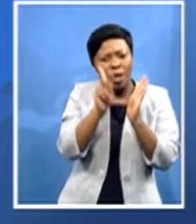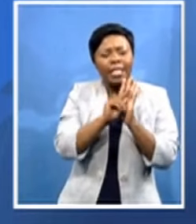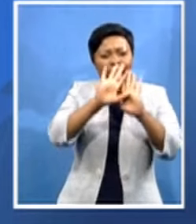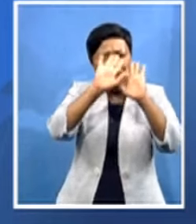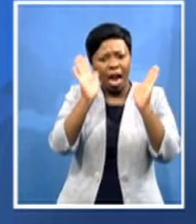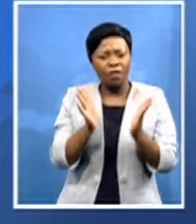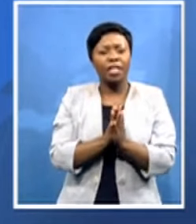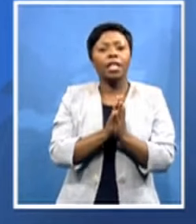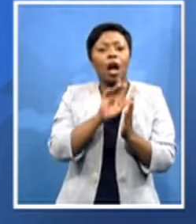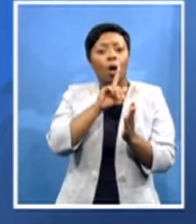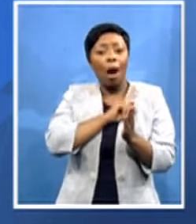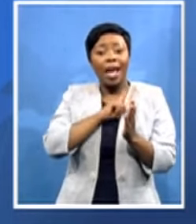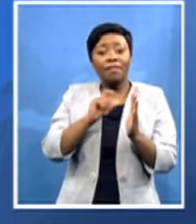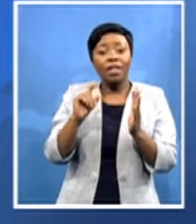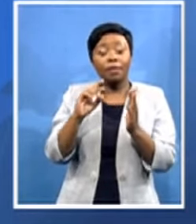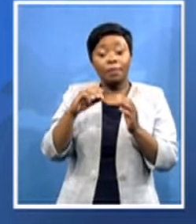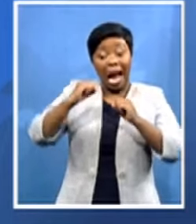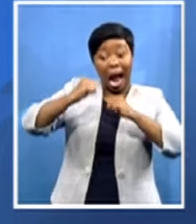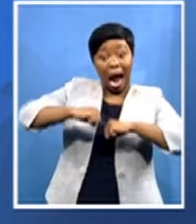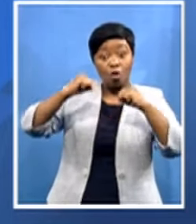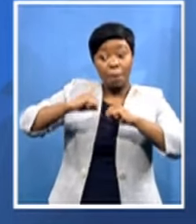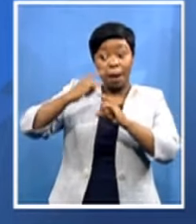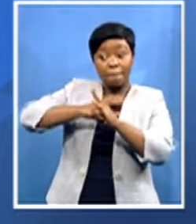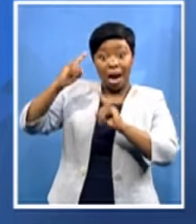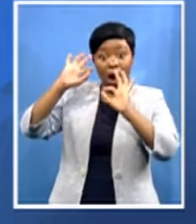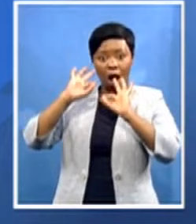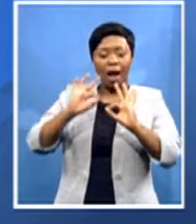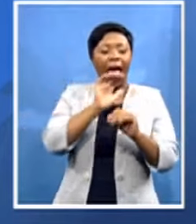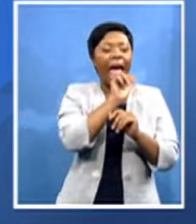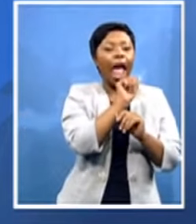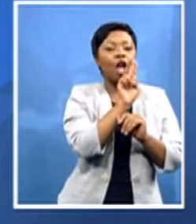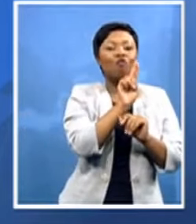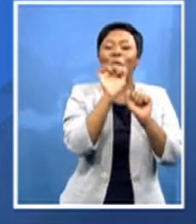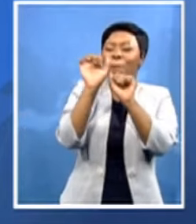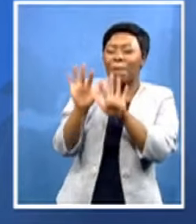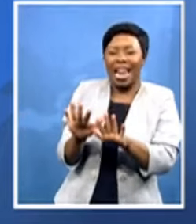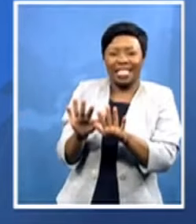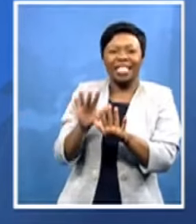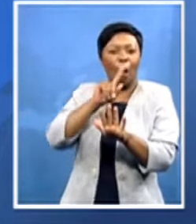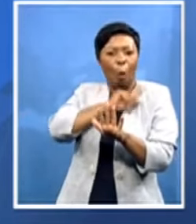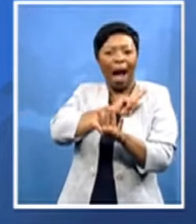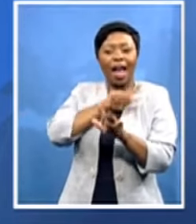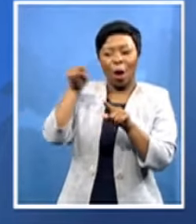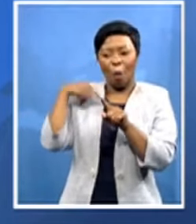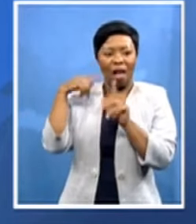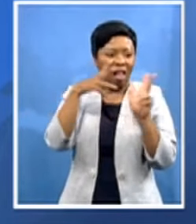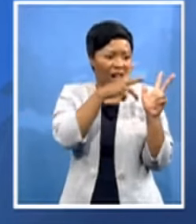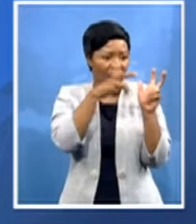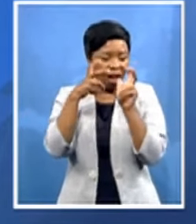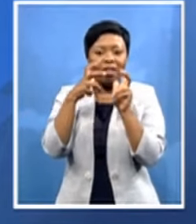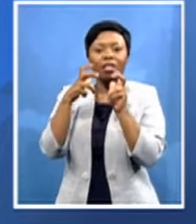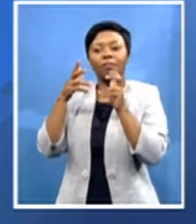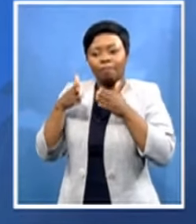just taken place because we will be going their way we are a child of the au as pan